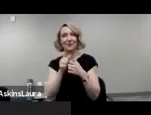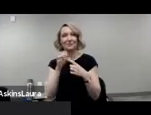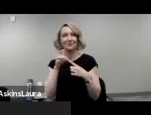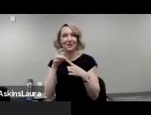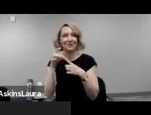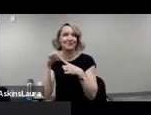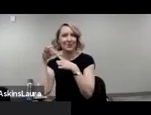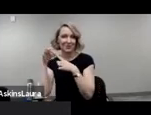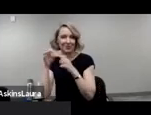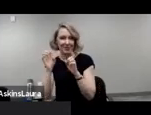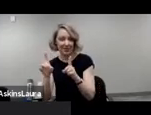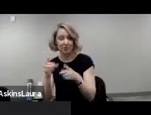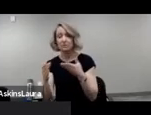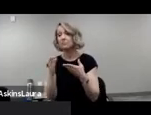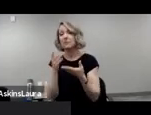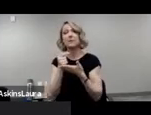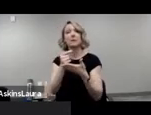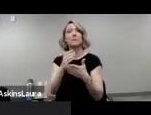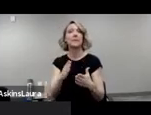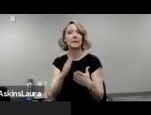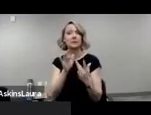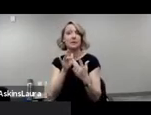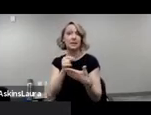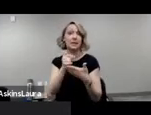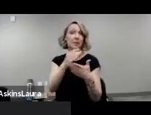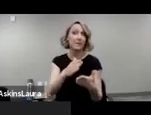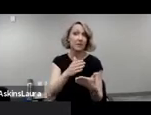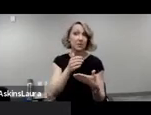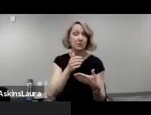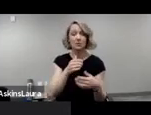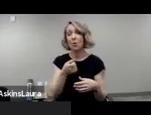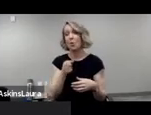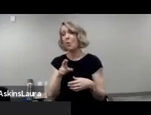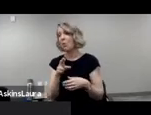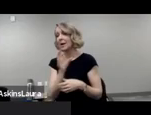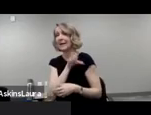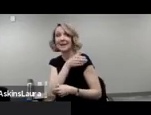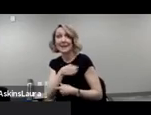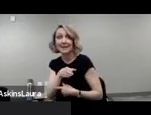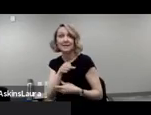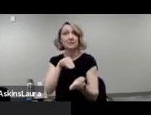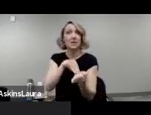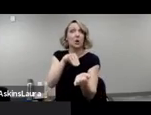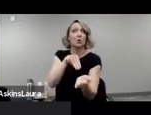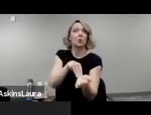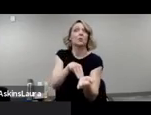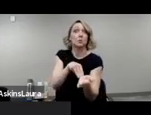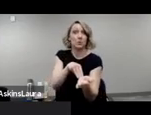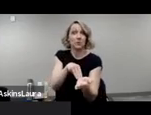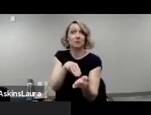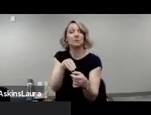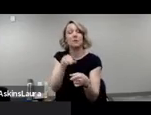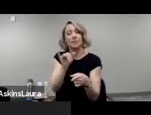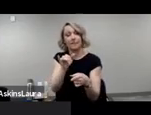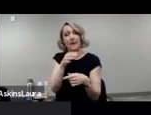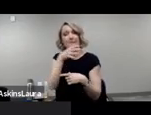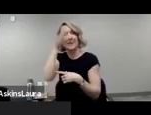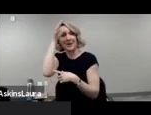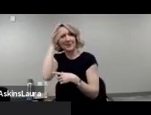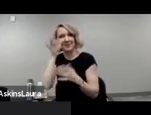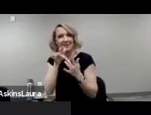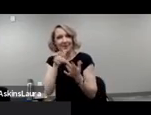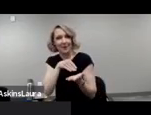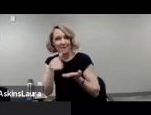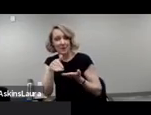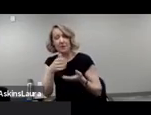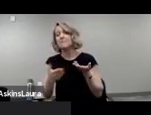therapists and doctors and clinics where they may go. It may also be parent support